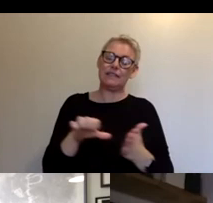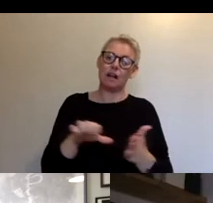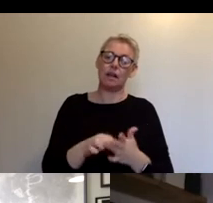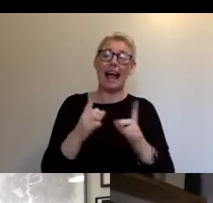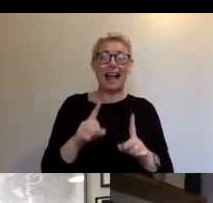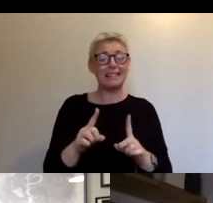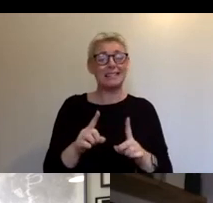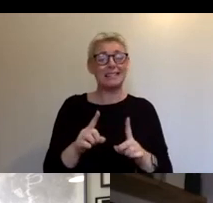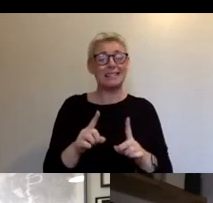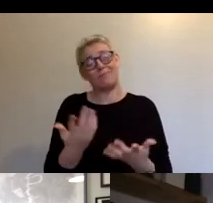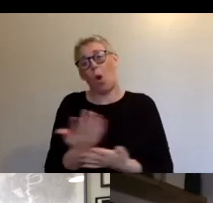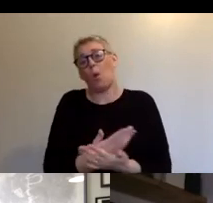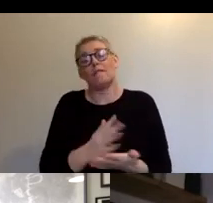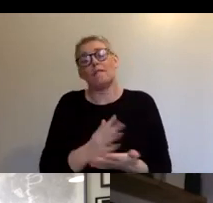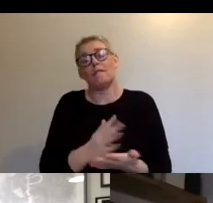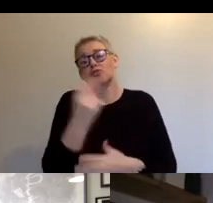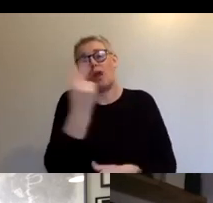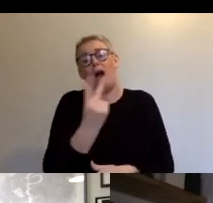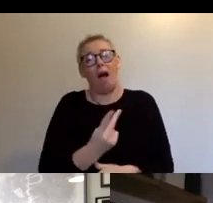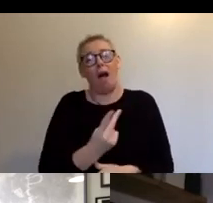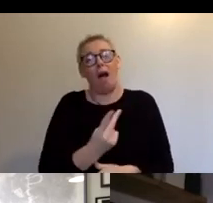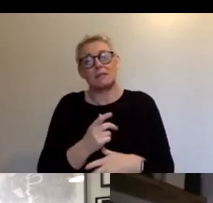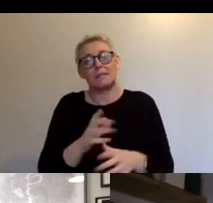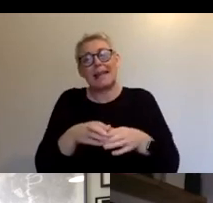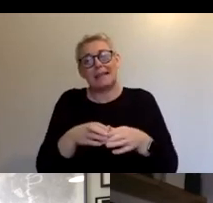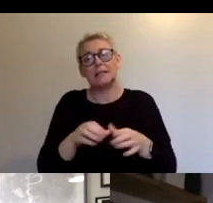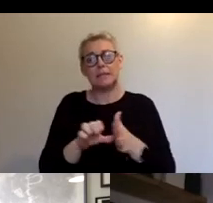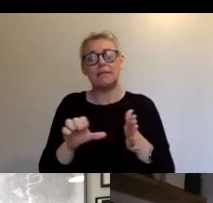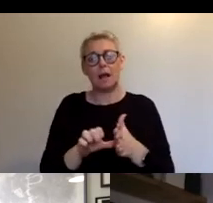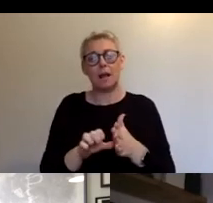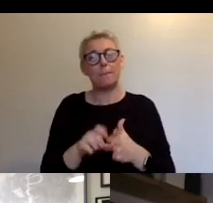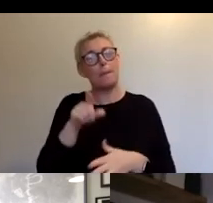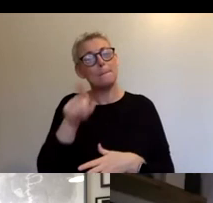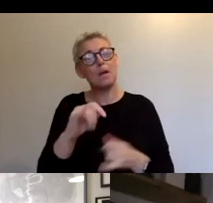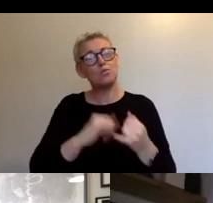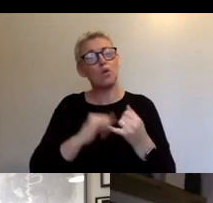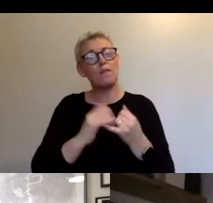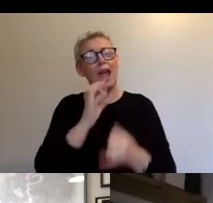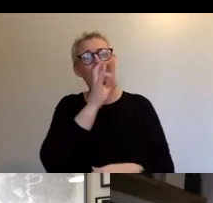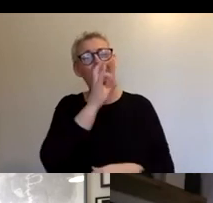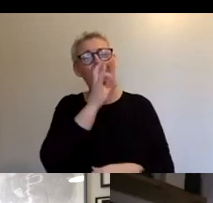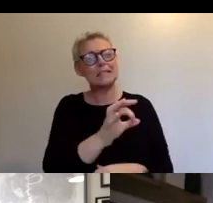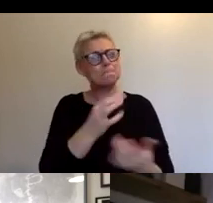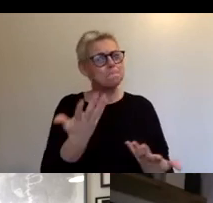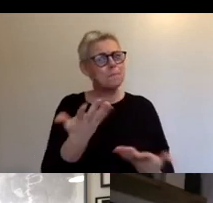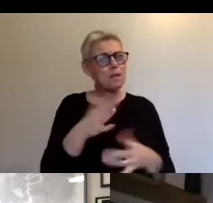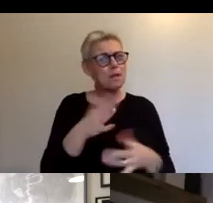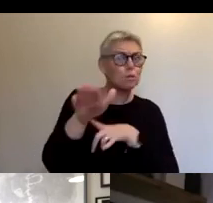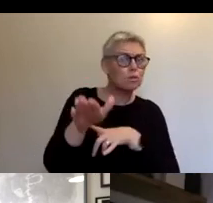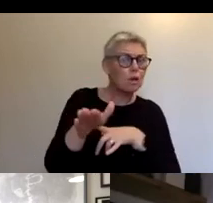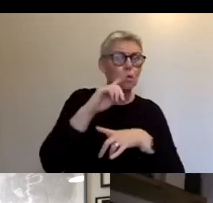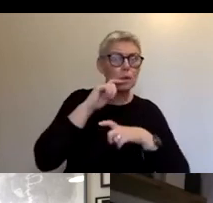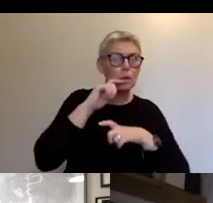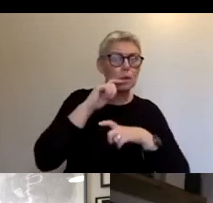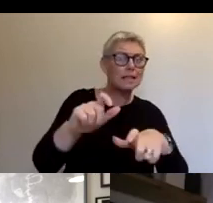project in the future, um, and how many companies would be interested in supporting a project like this. And I think, um, you've